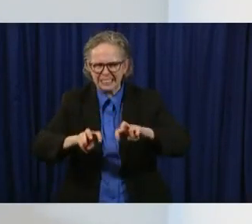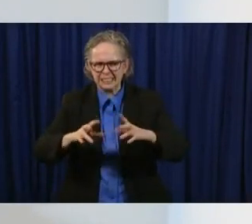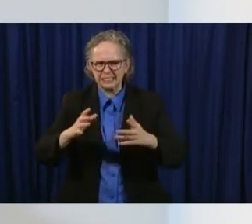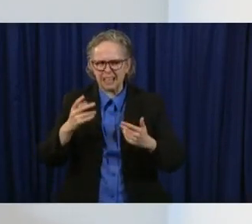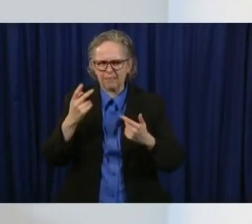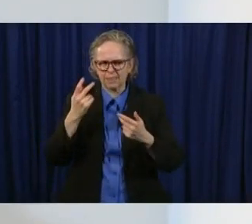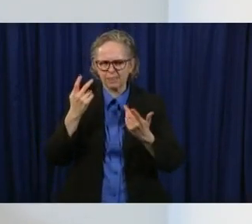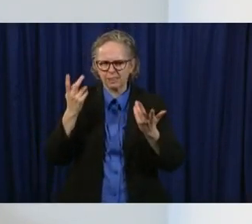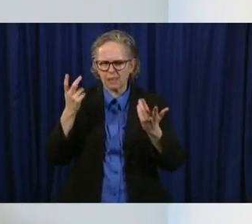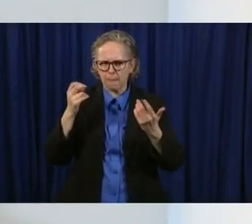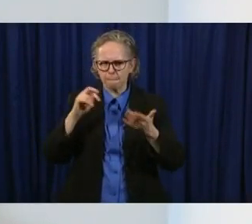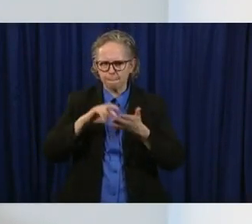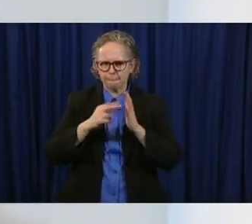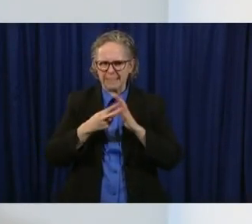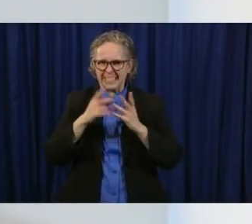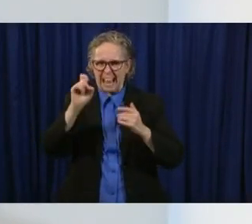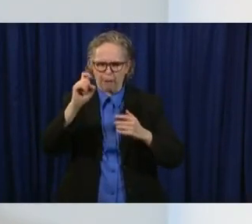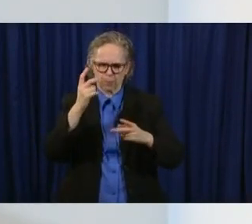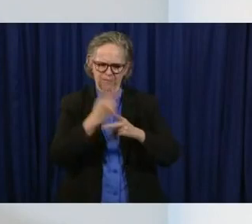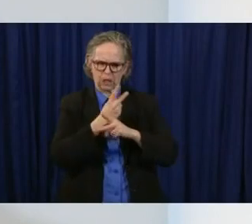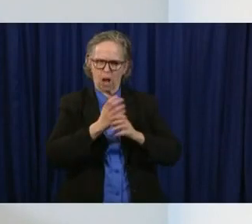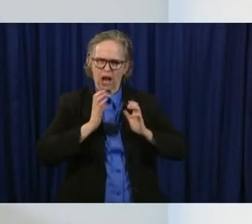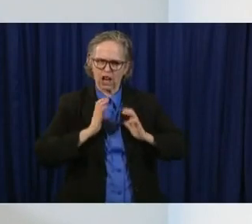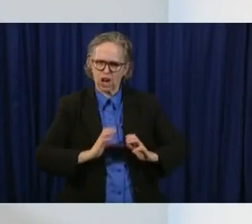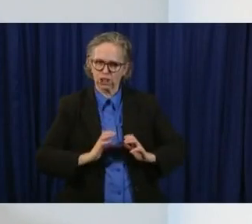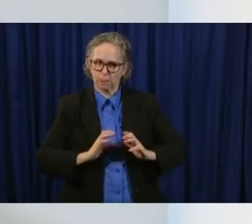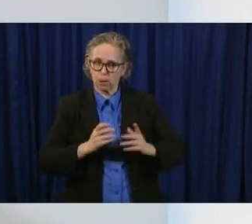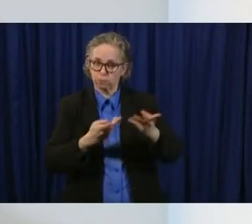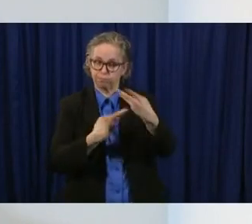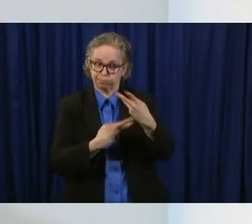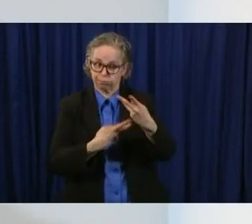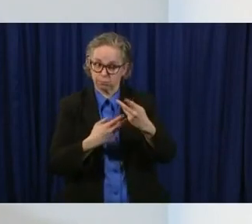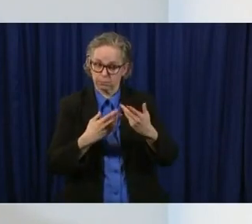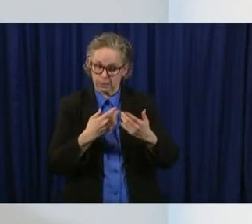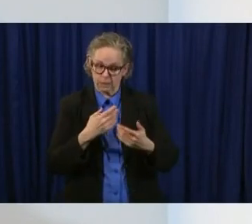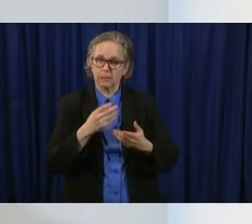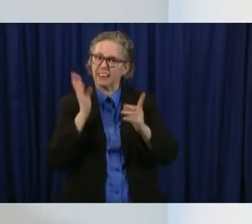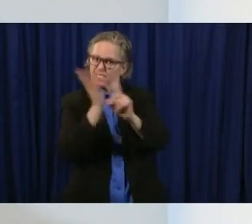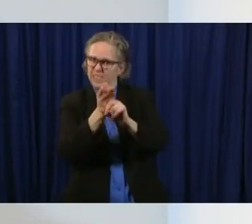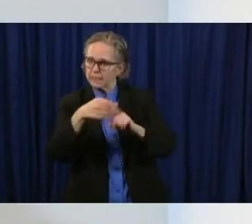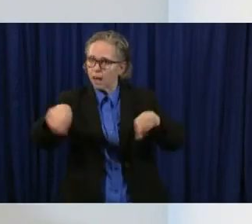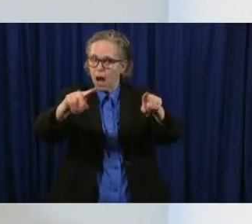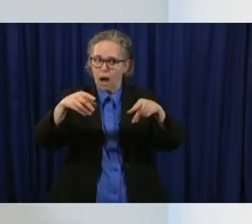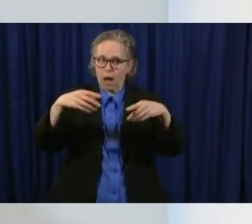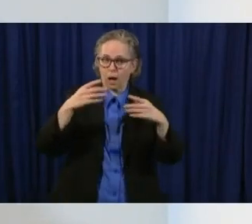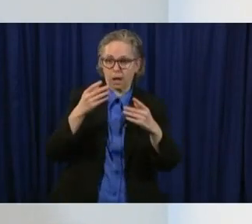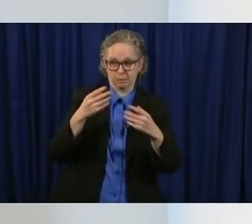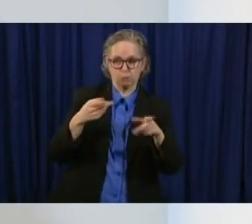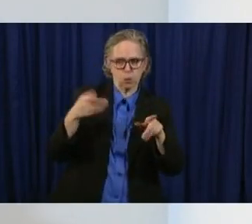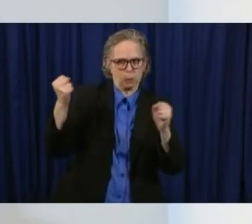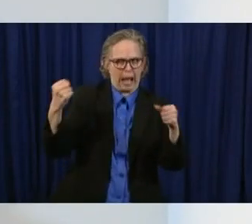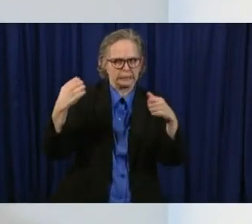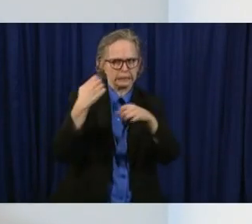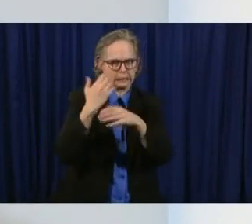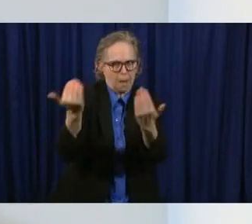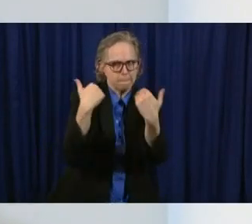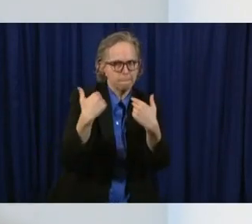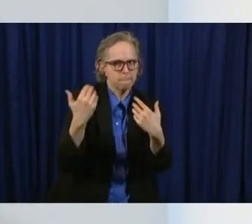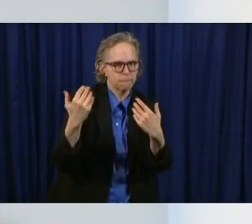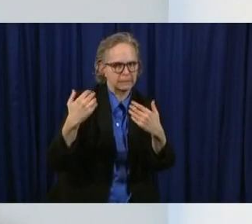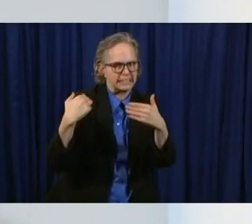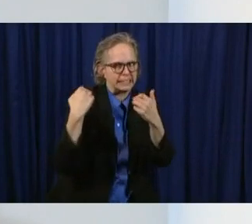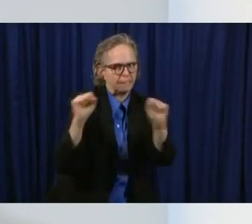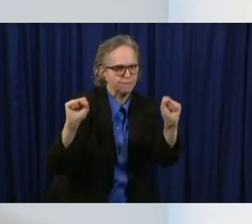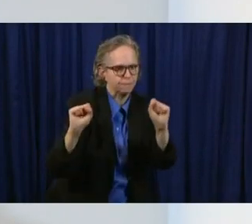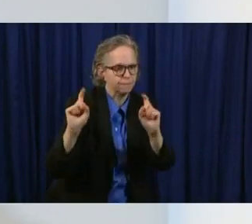and products and services and so we encourage employers to phase individuals who may have health issues or in those vulnerable